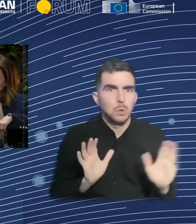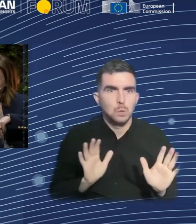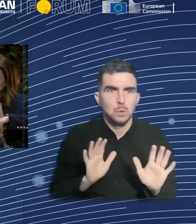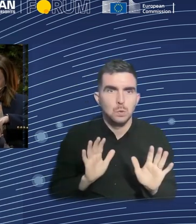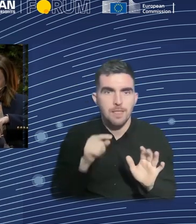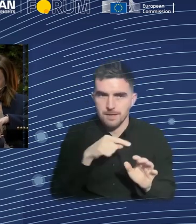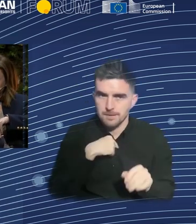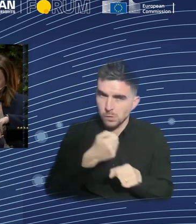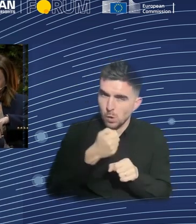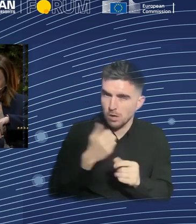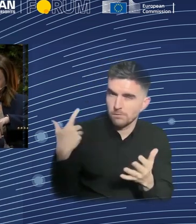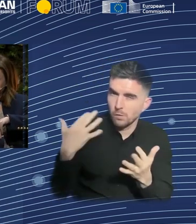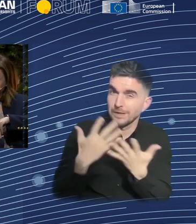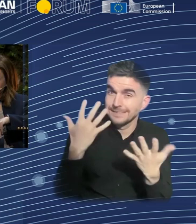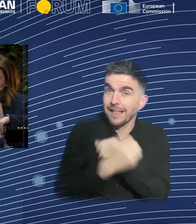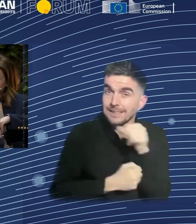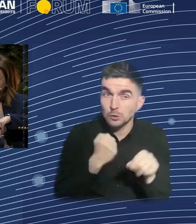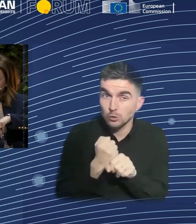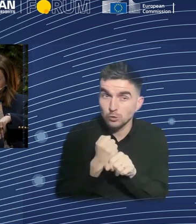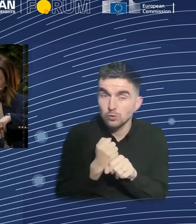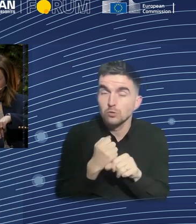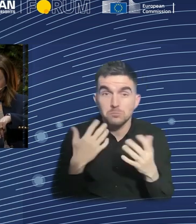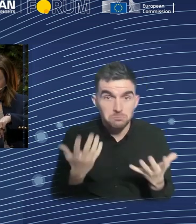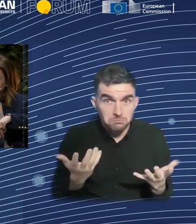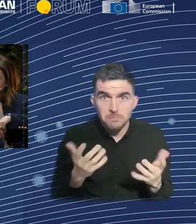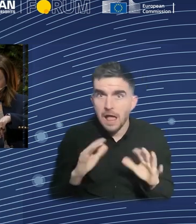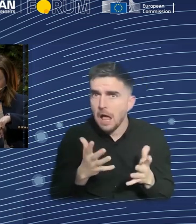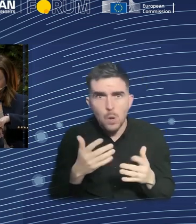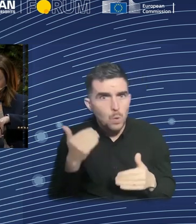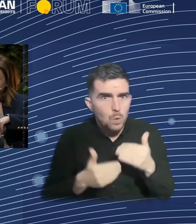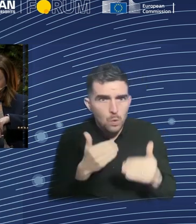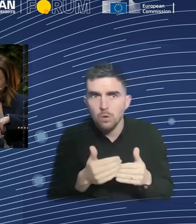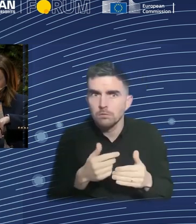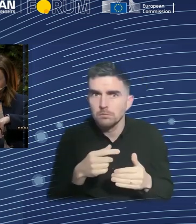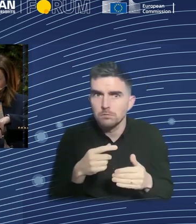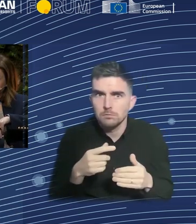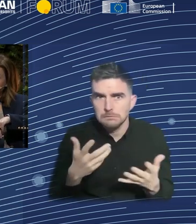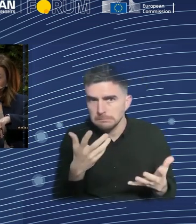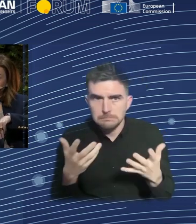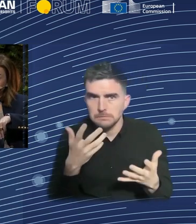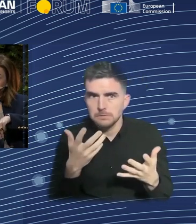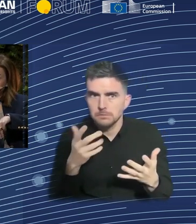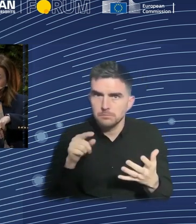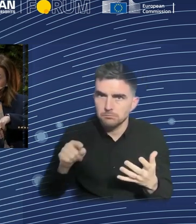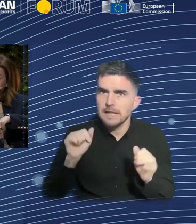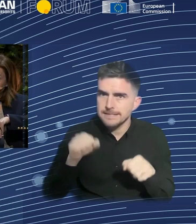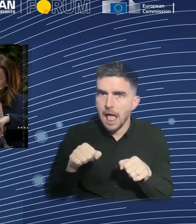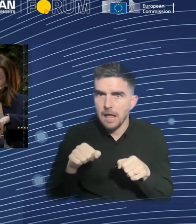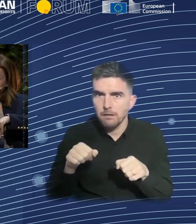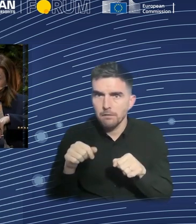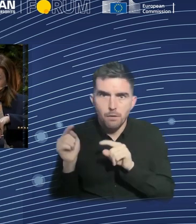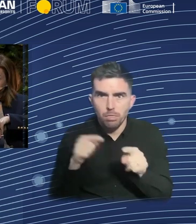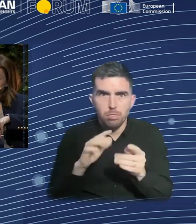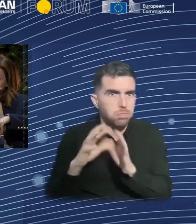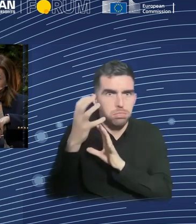And the way that harm occurs, unless, of course, you could do it deliberately as we might do with autonomous weapons, but